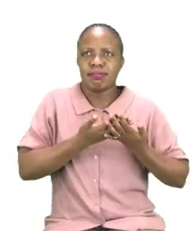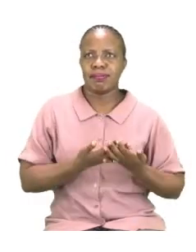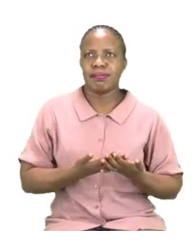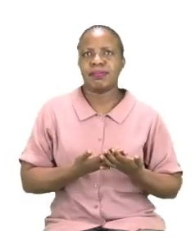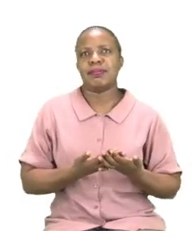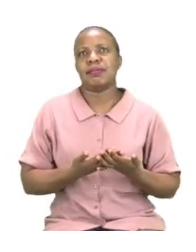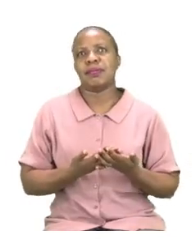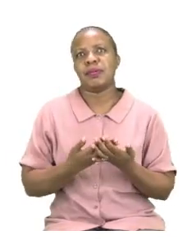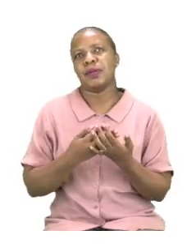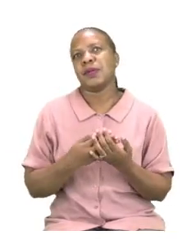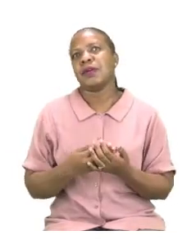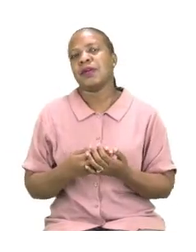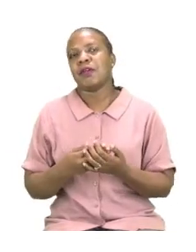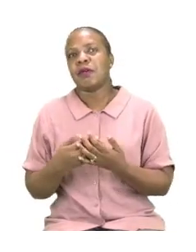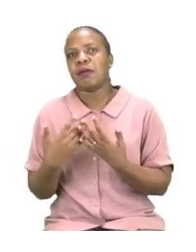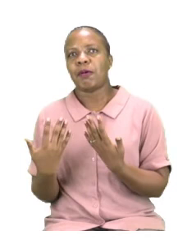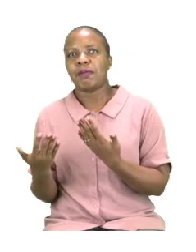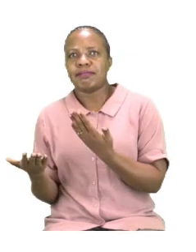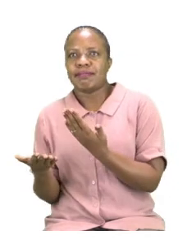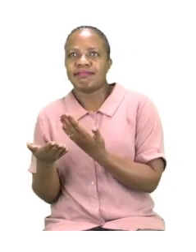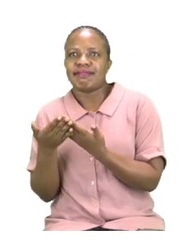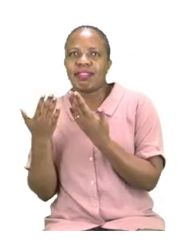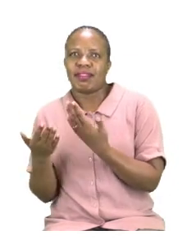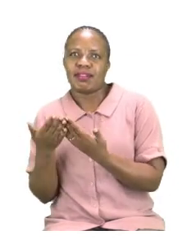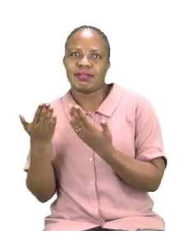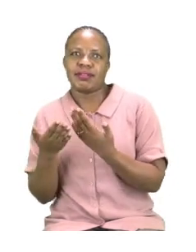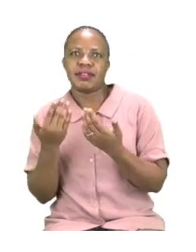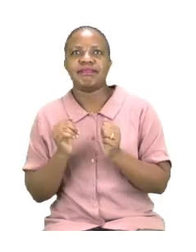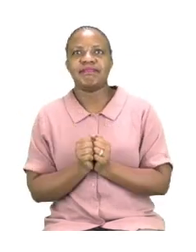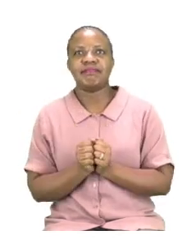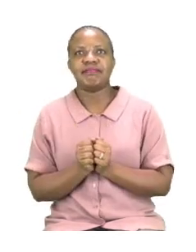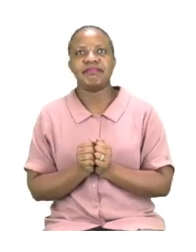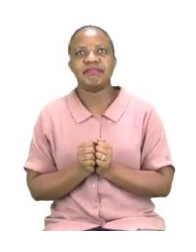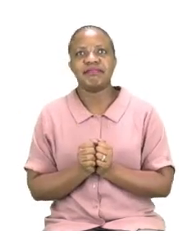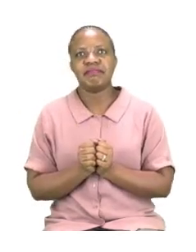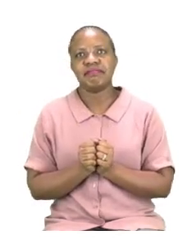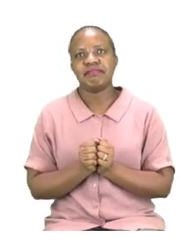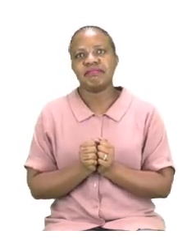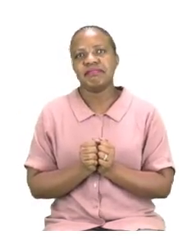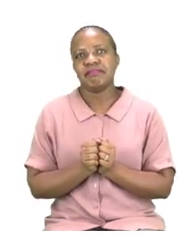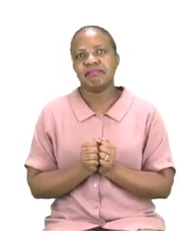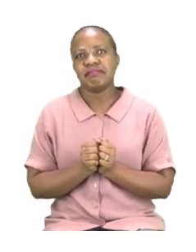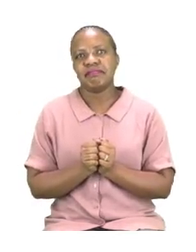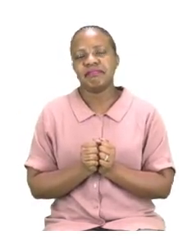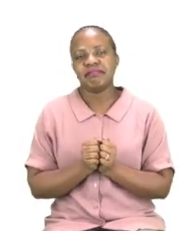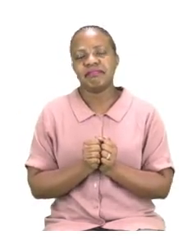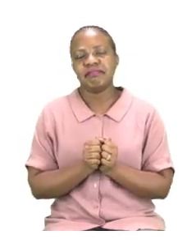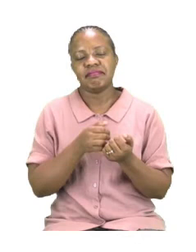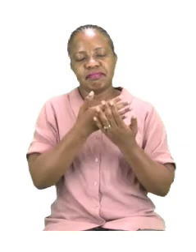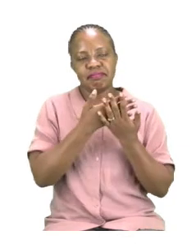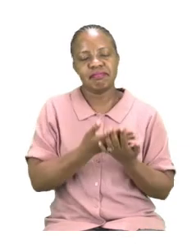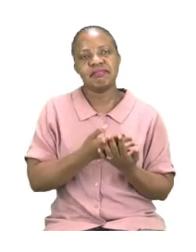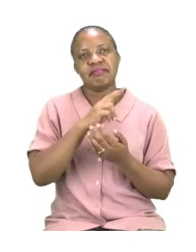So when we are measuring there are two units of measurement that we use. We